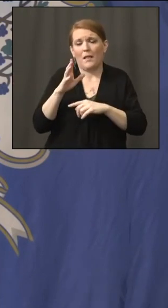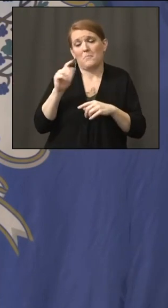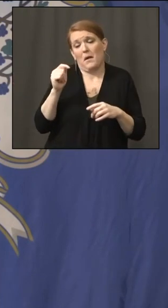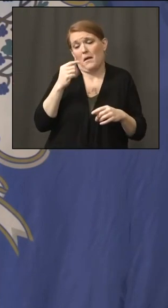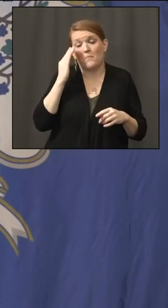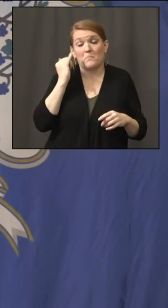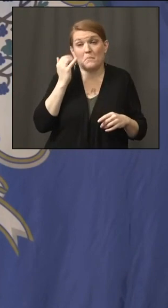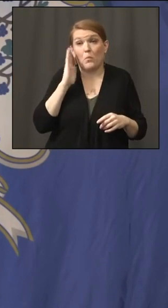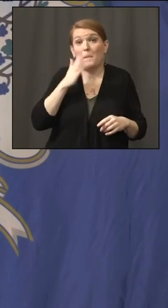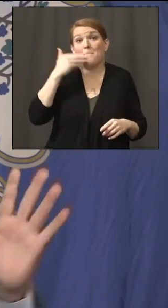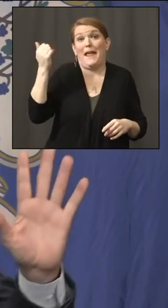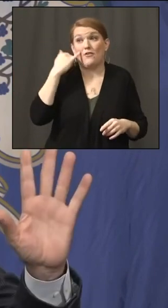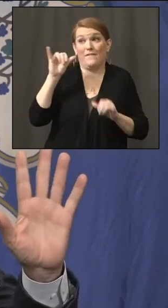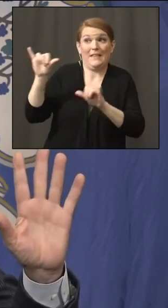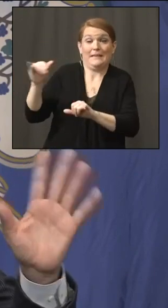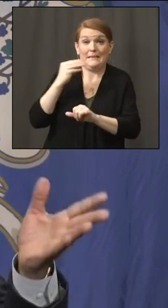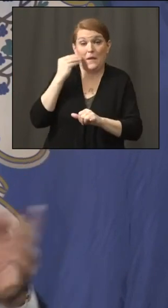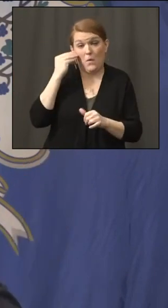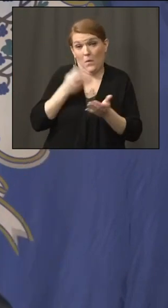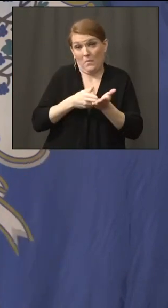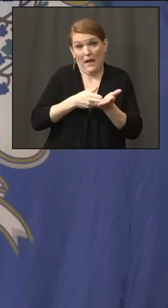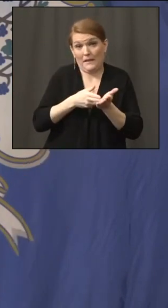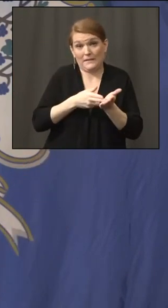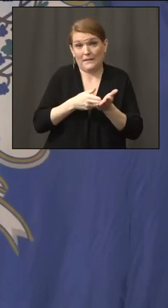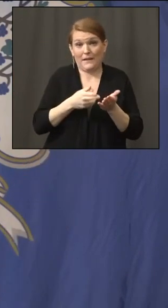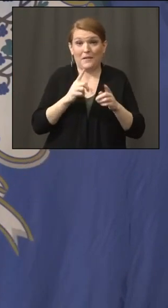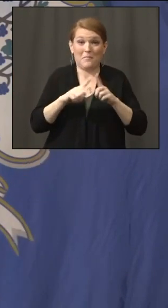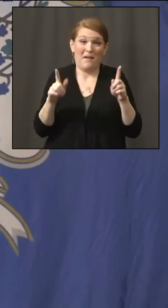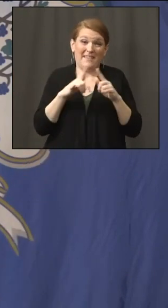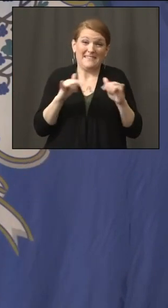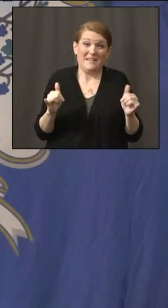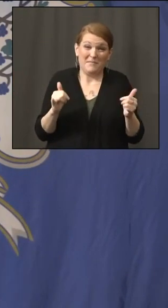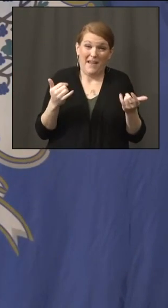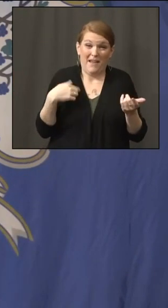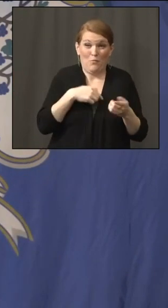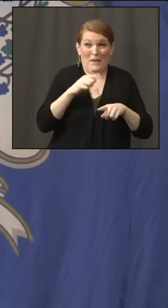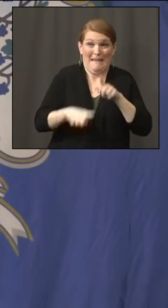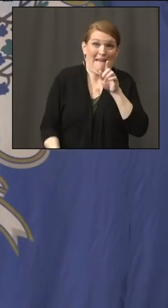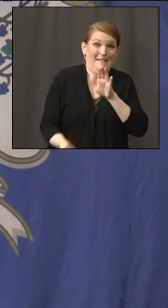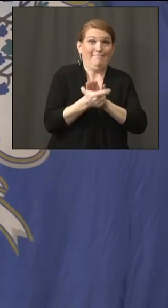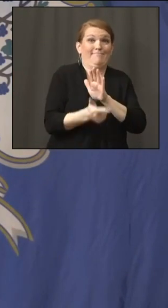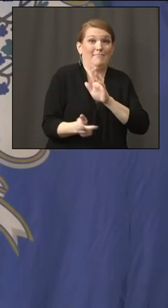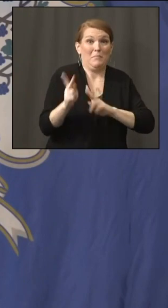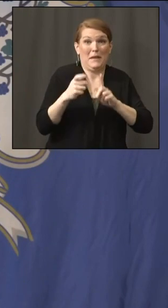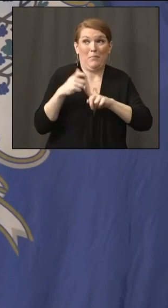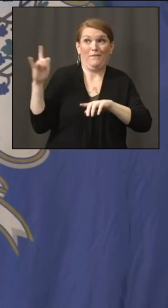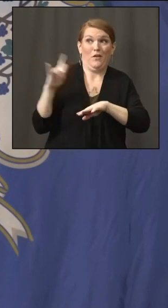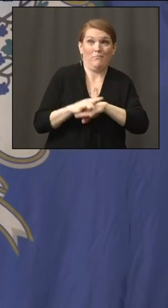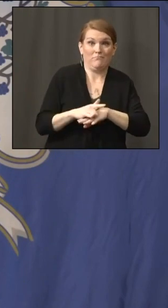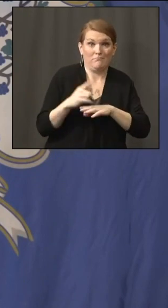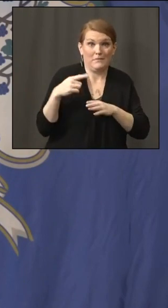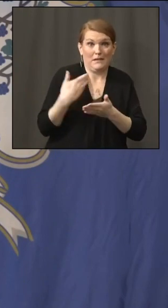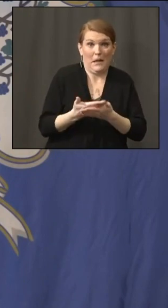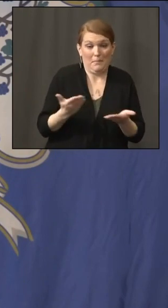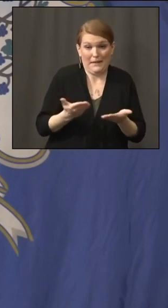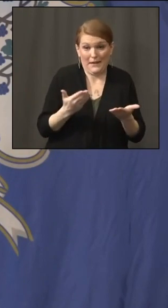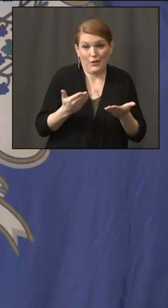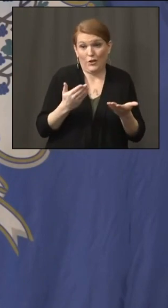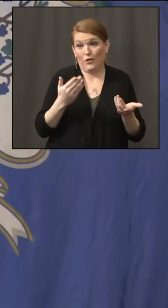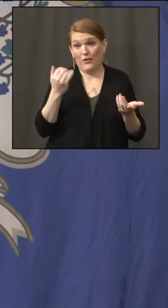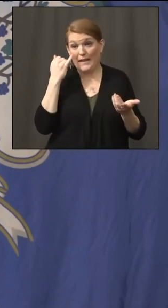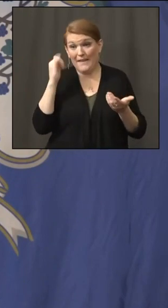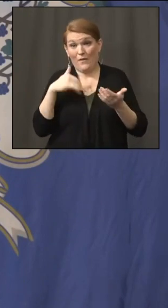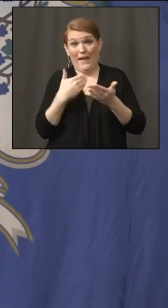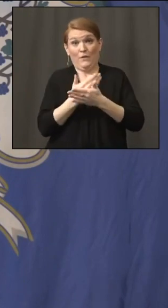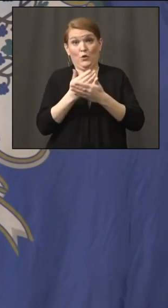That said. We can't put up a wall and this strains probably going to come to the United States is probably here right